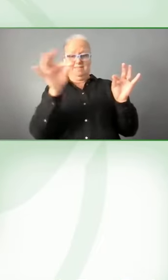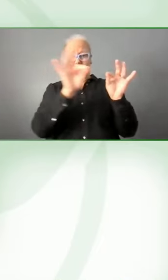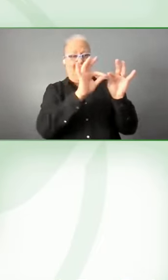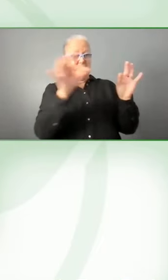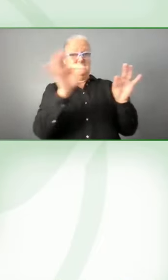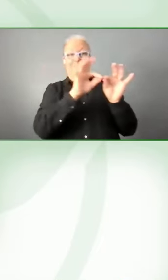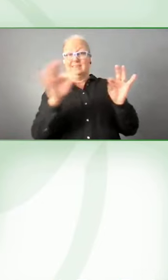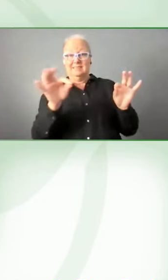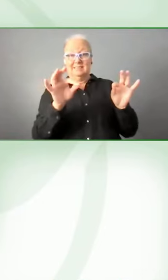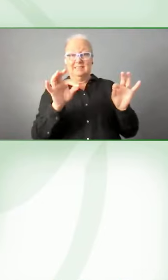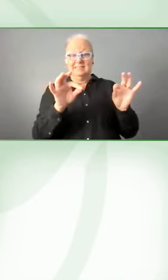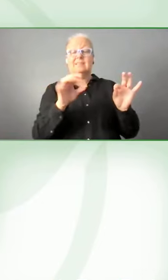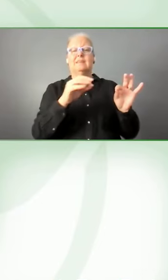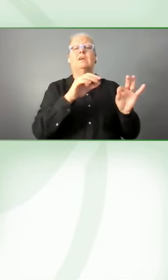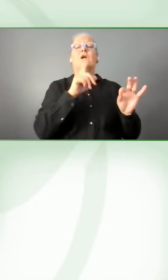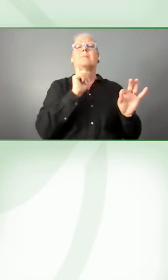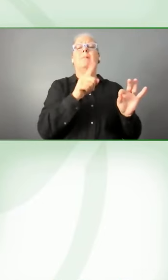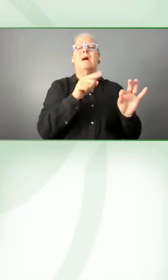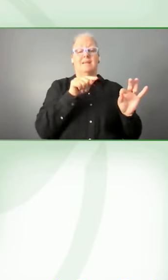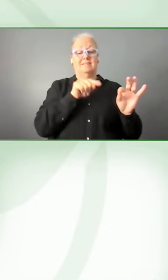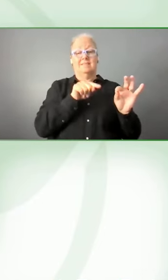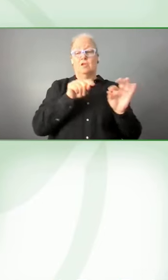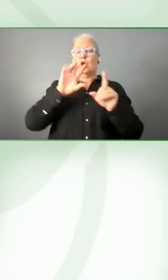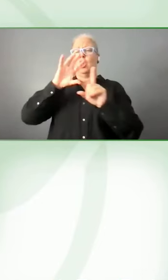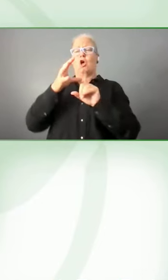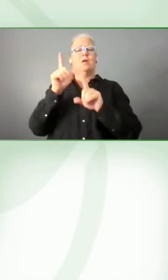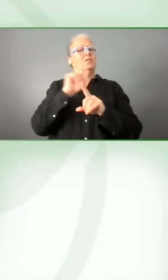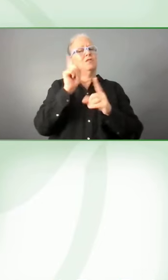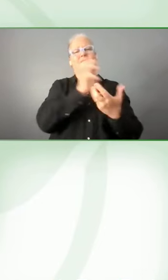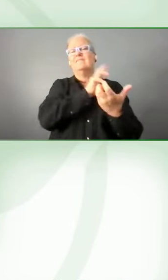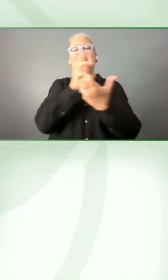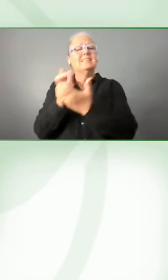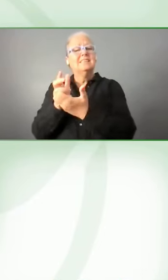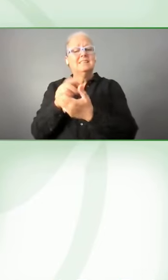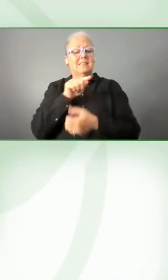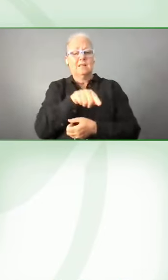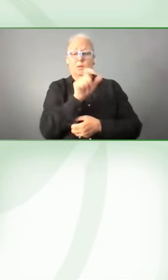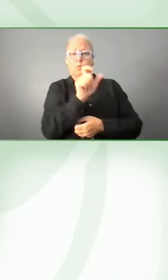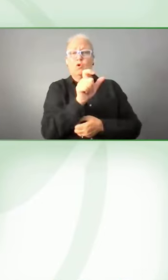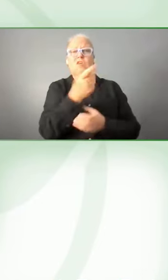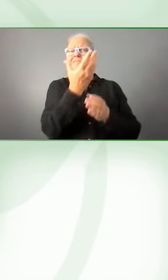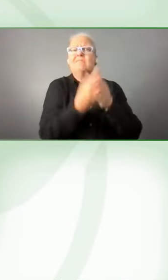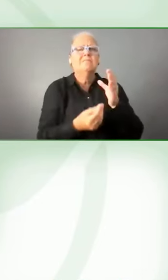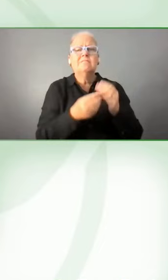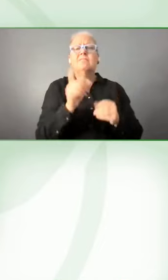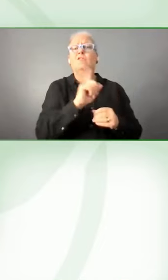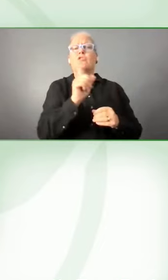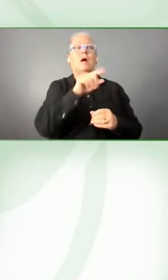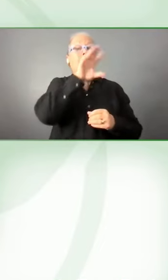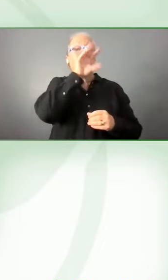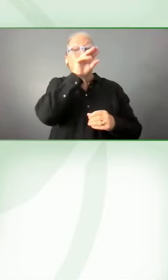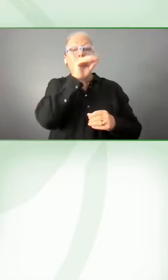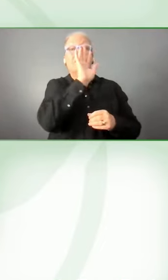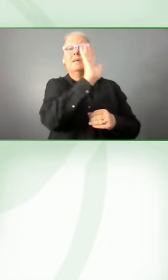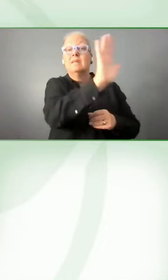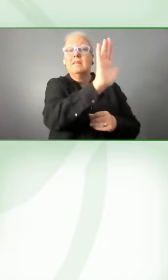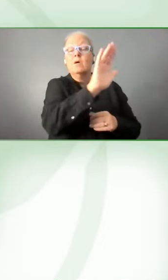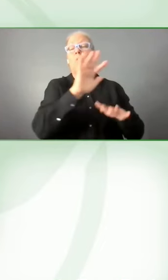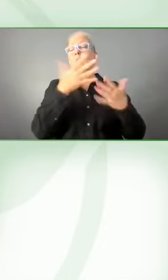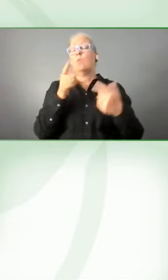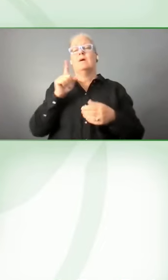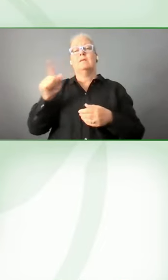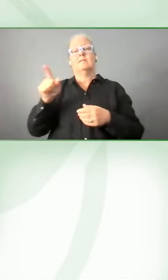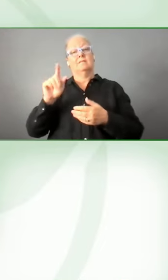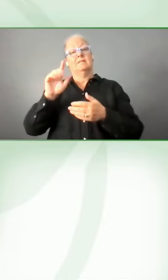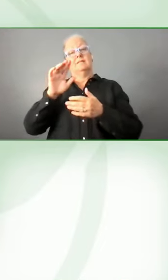story doesn't work in that culture. The word may not exist in the spoken language or in the sign language to exactly match that